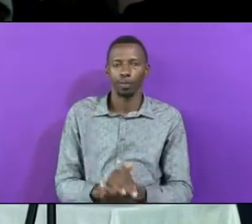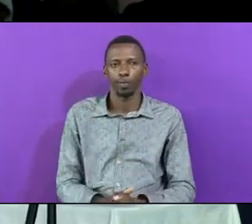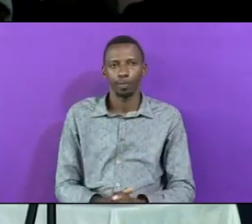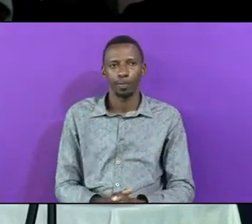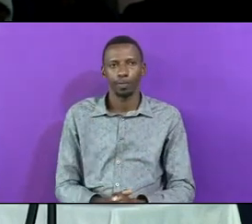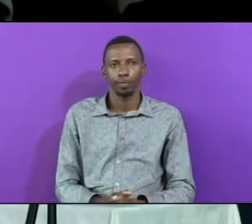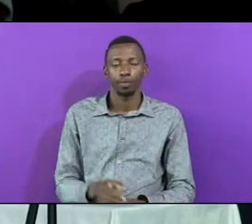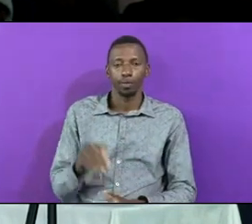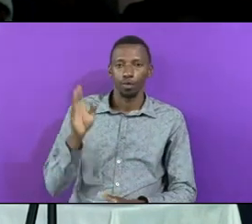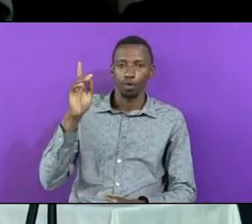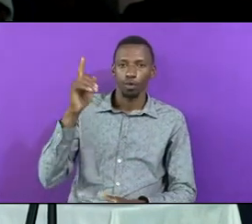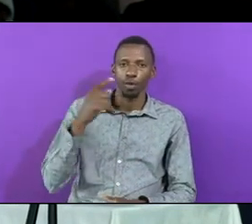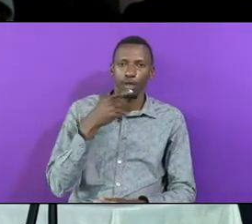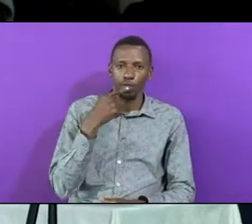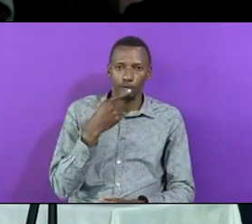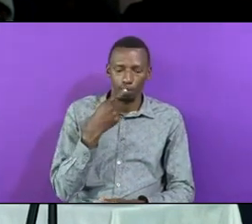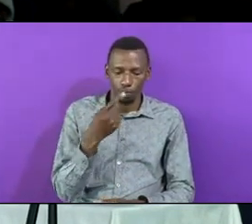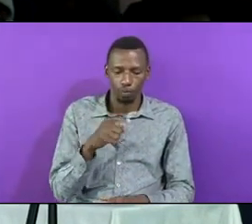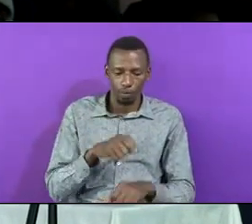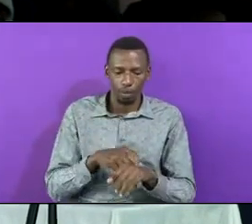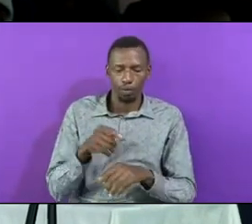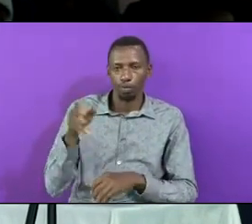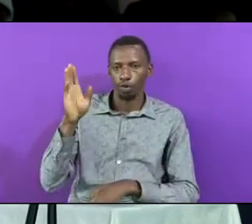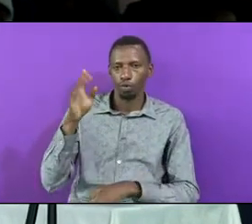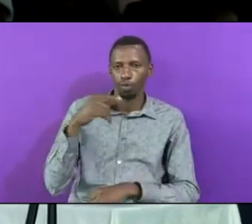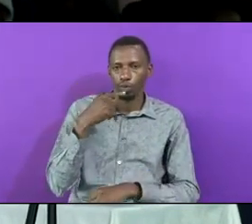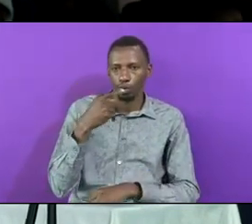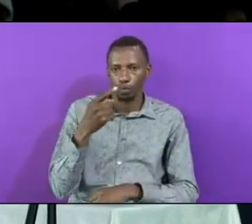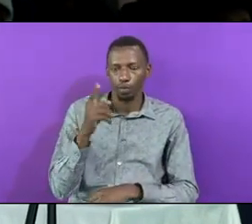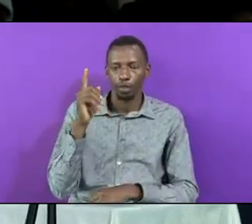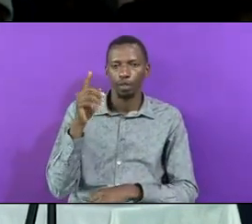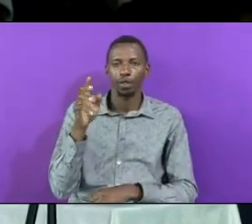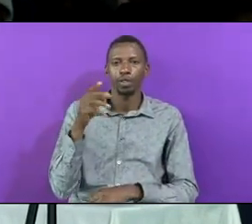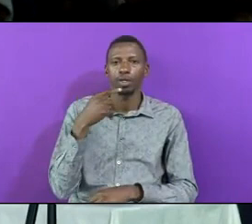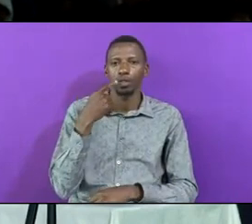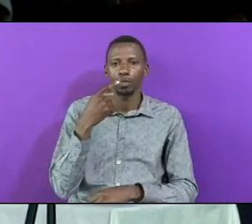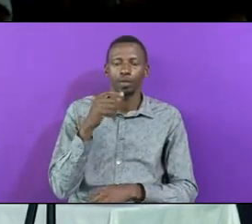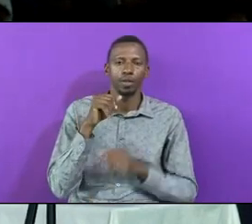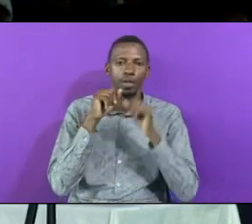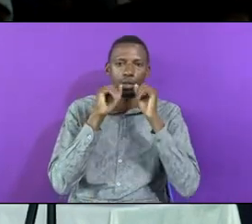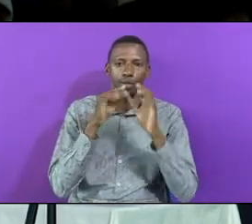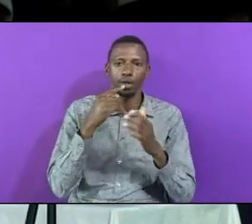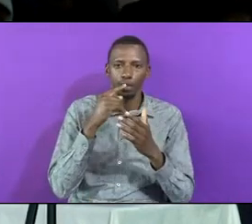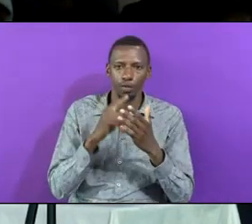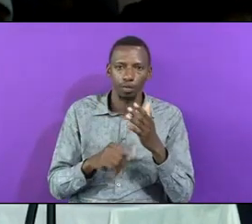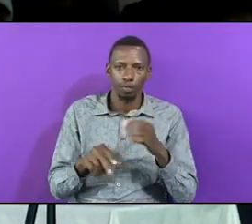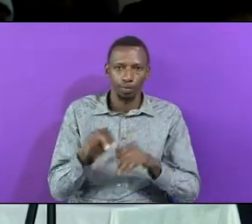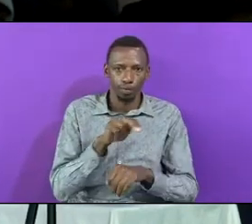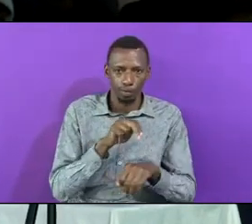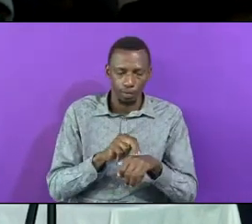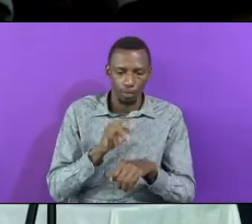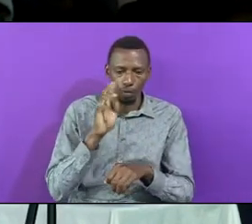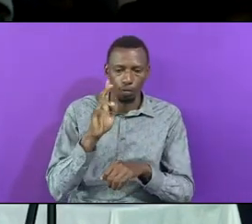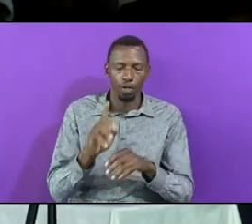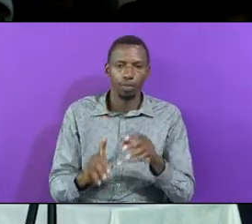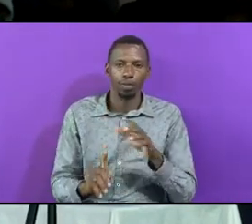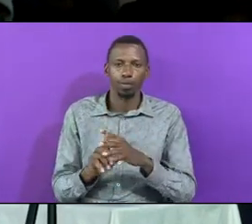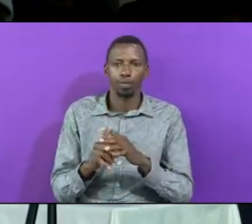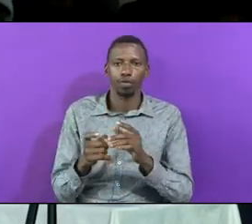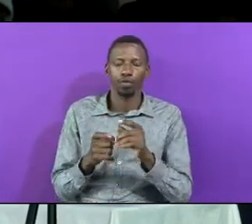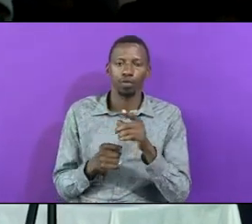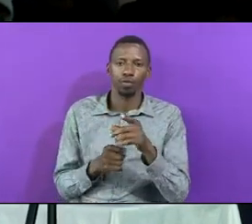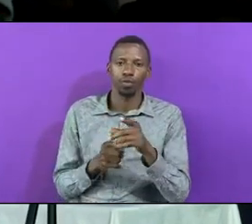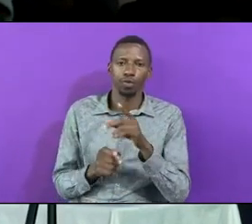He Spoke And When God Speaks He Speaks Blessings He Says Nations Sall Come From You And Kings